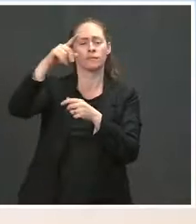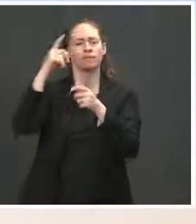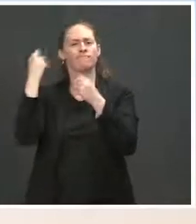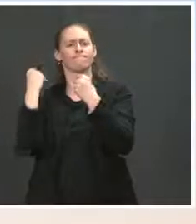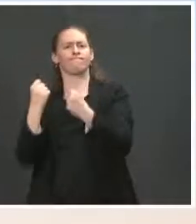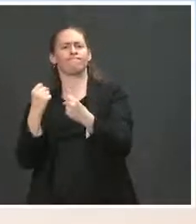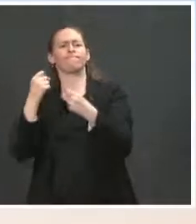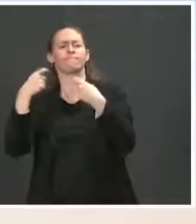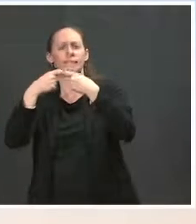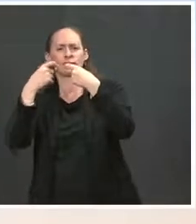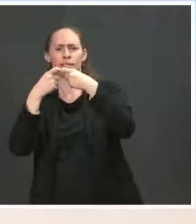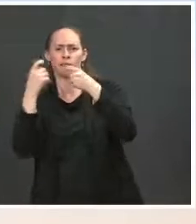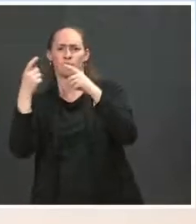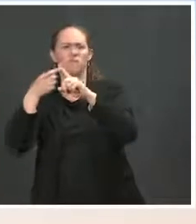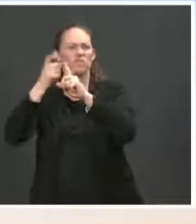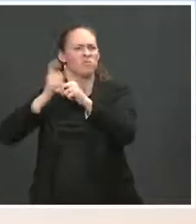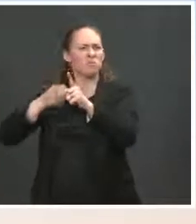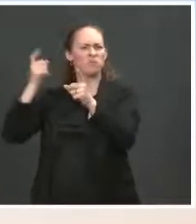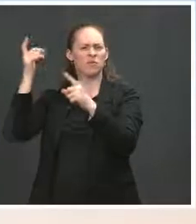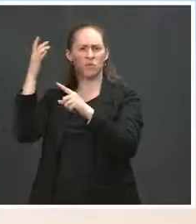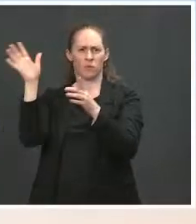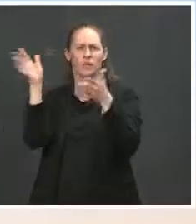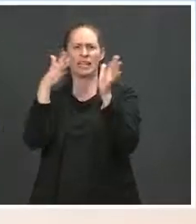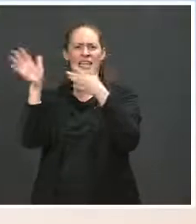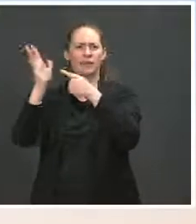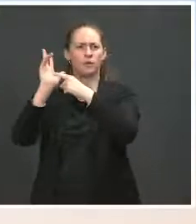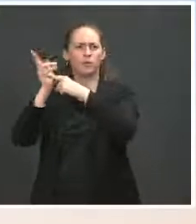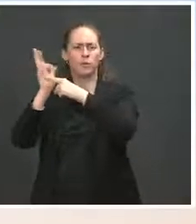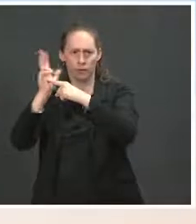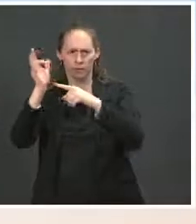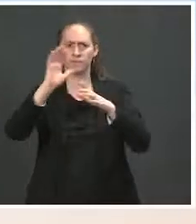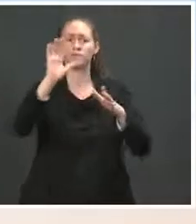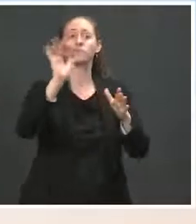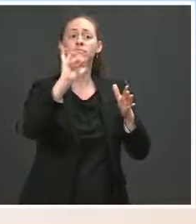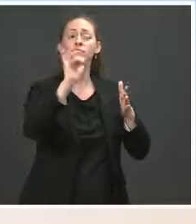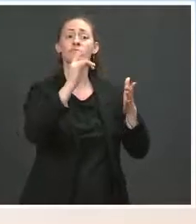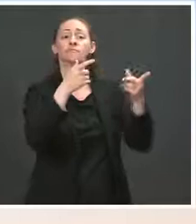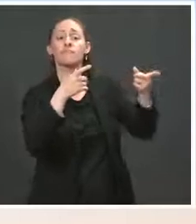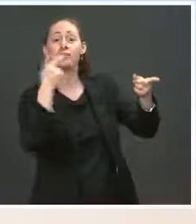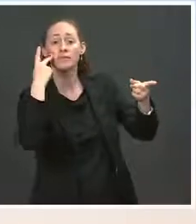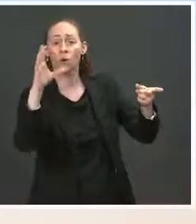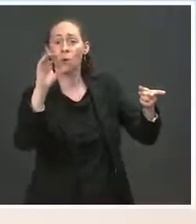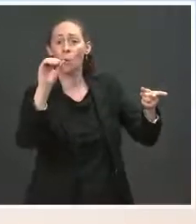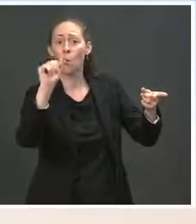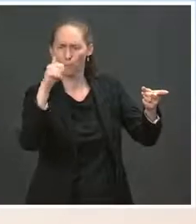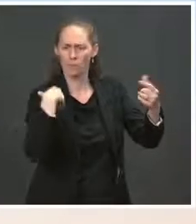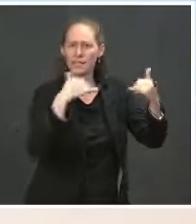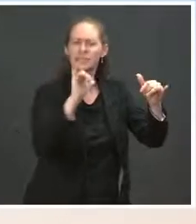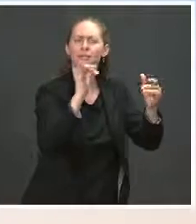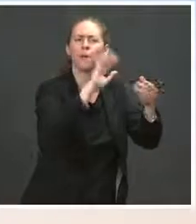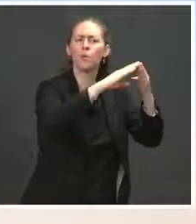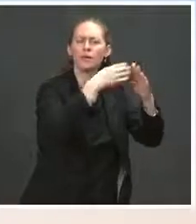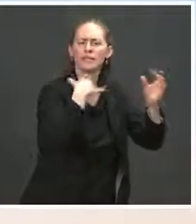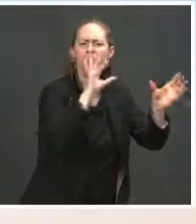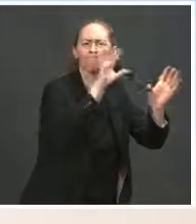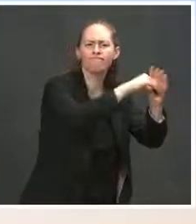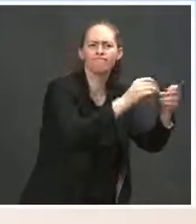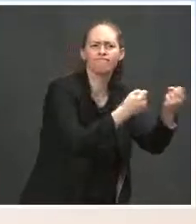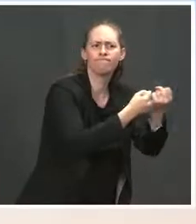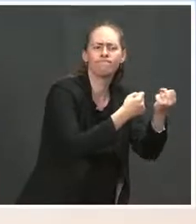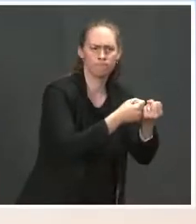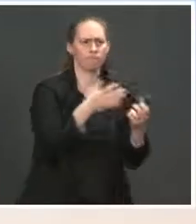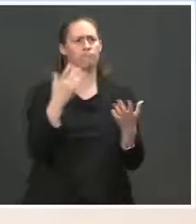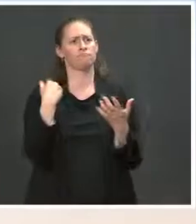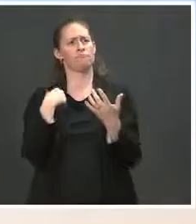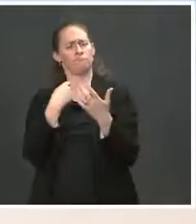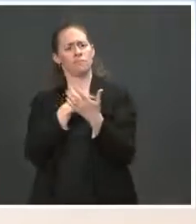revitalize land in coal communities. I'll also touch on Interior's work to honor our nation to nation relationship with